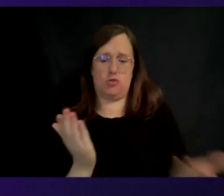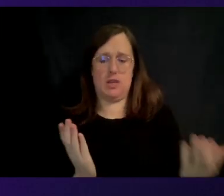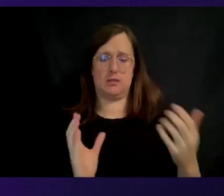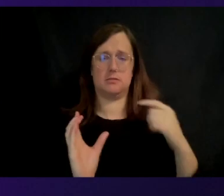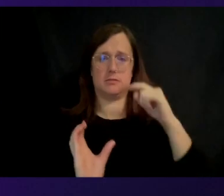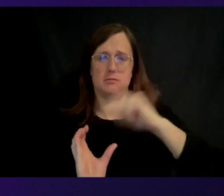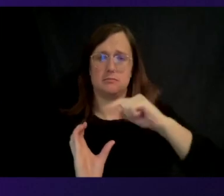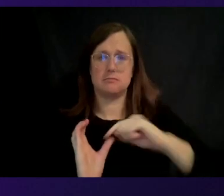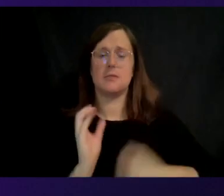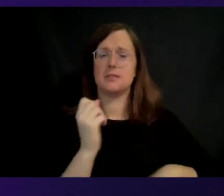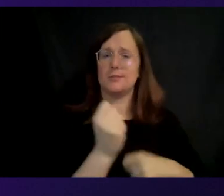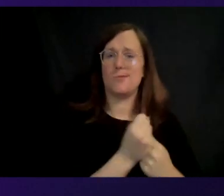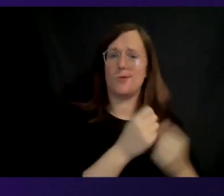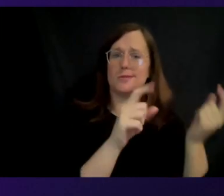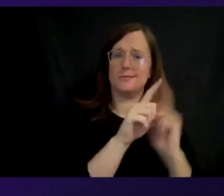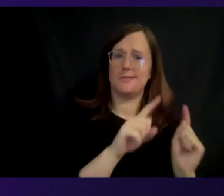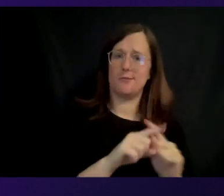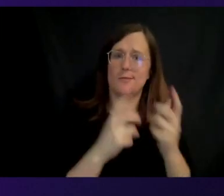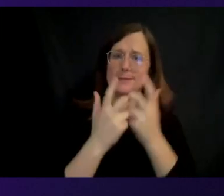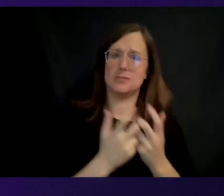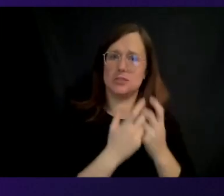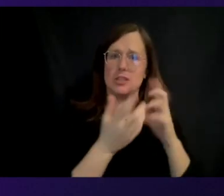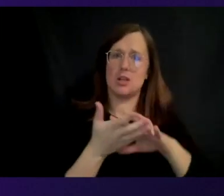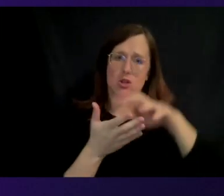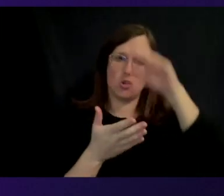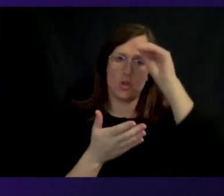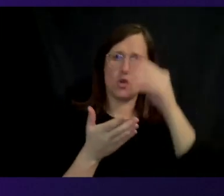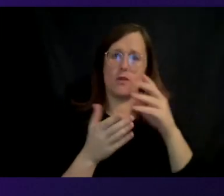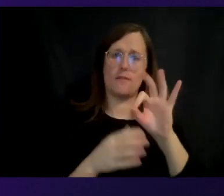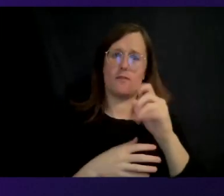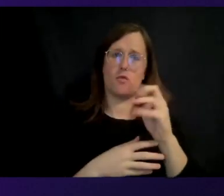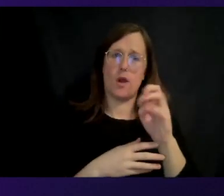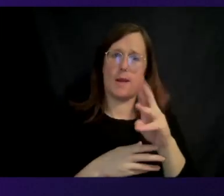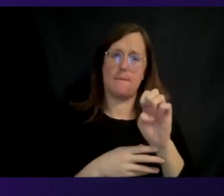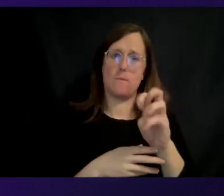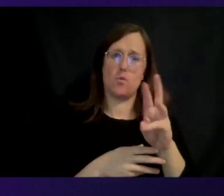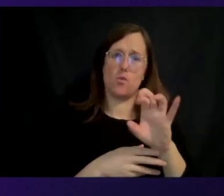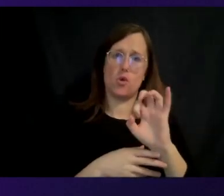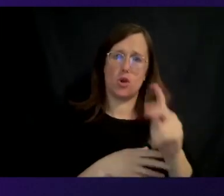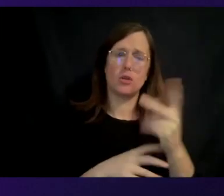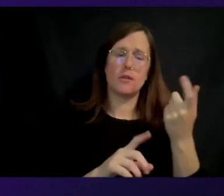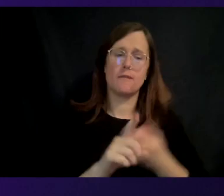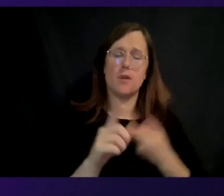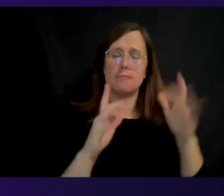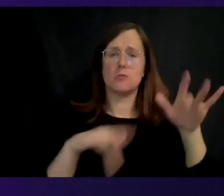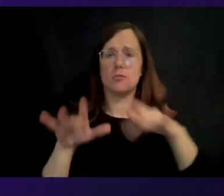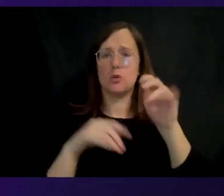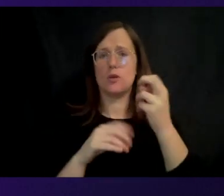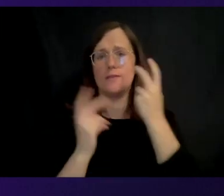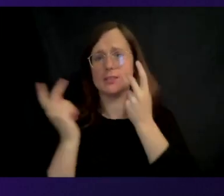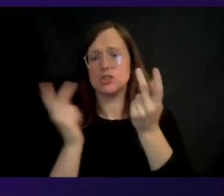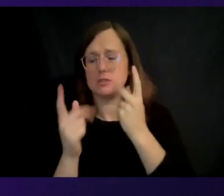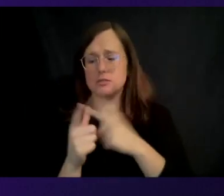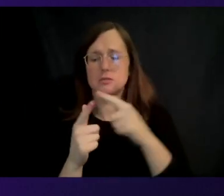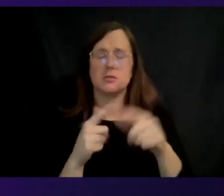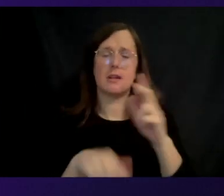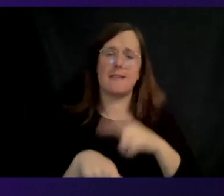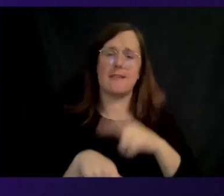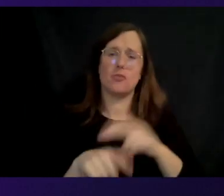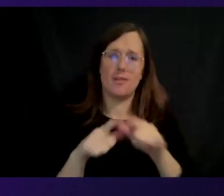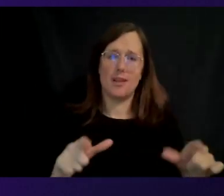commonly used machine learning frameworks and operators used in everything from computer vision, natural language processing,